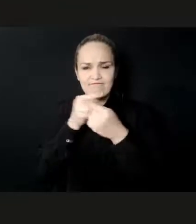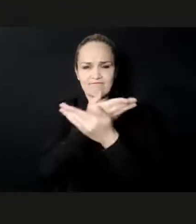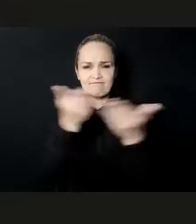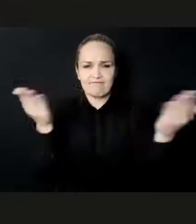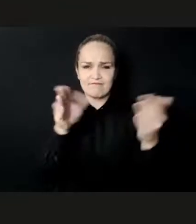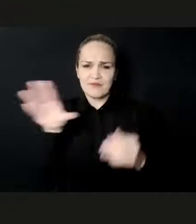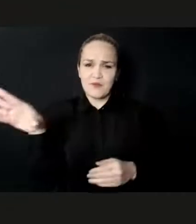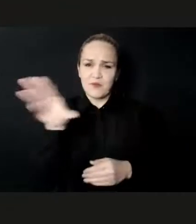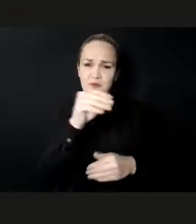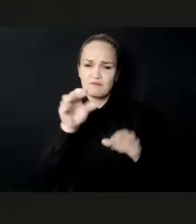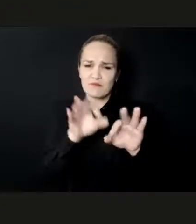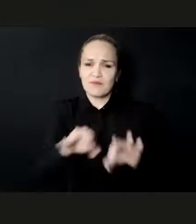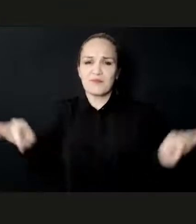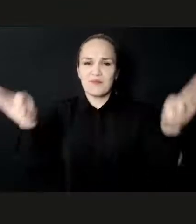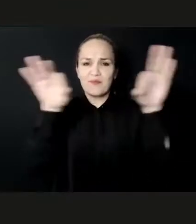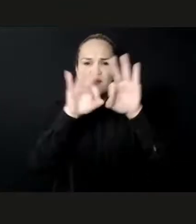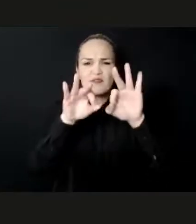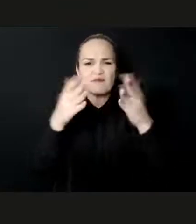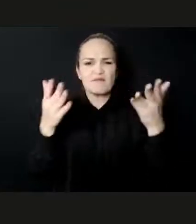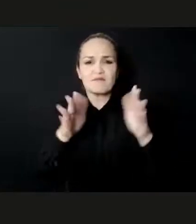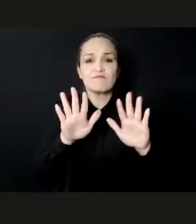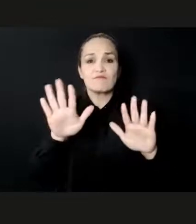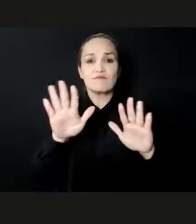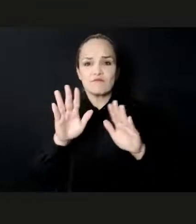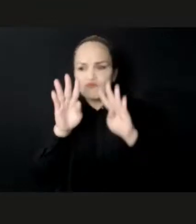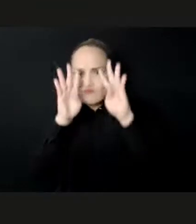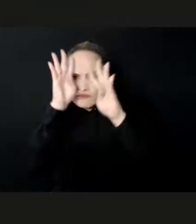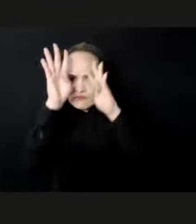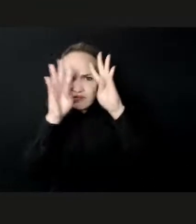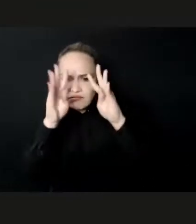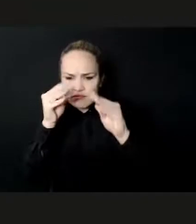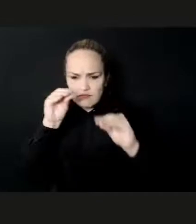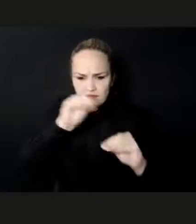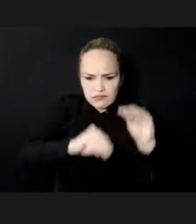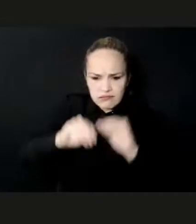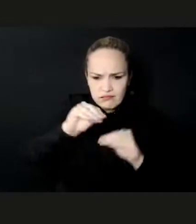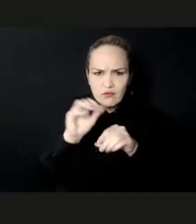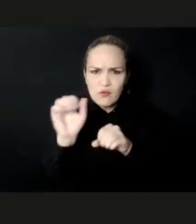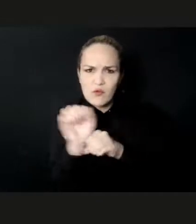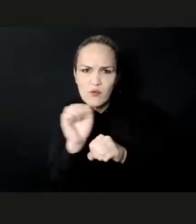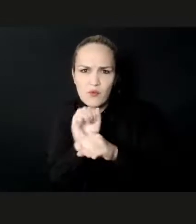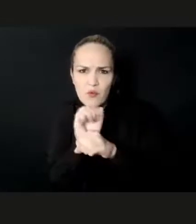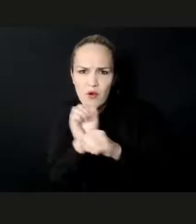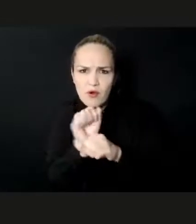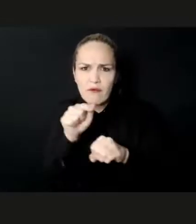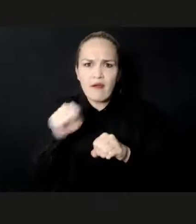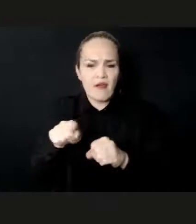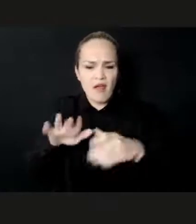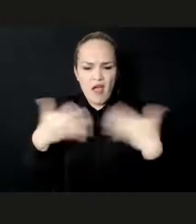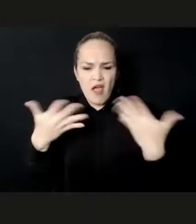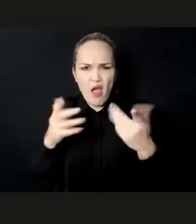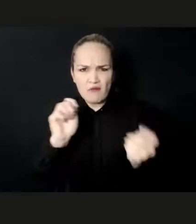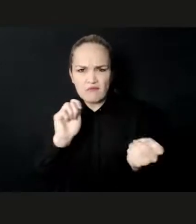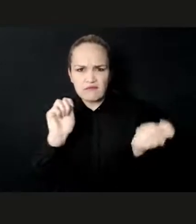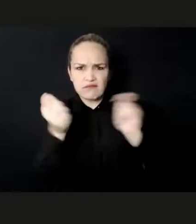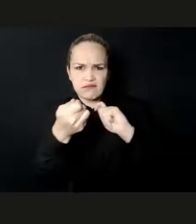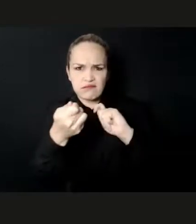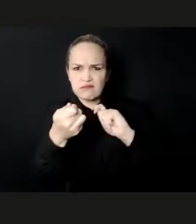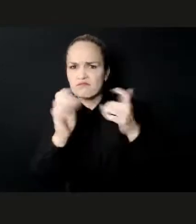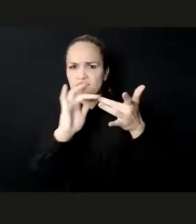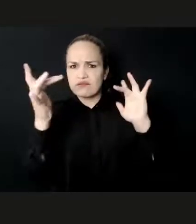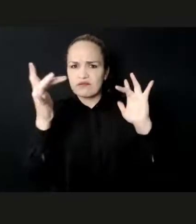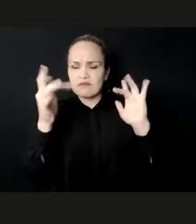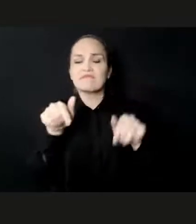industries with a special focus on Africa. I'd like to thank UNIDO and Sound